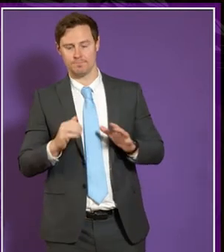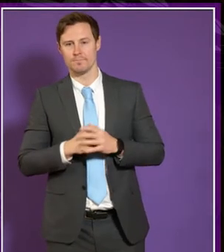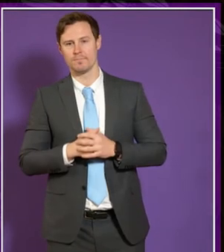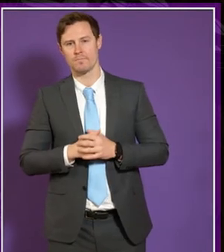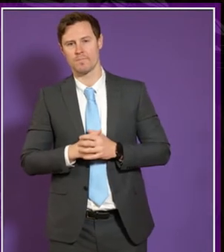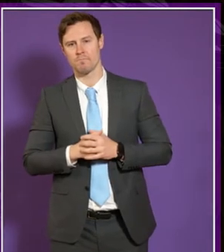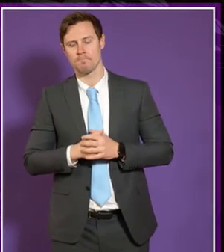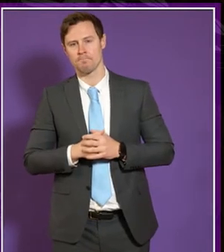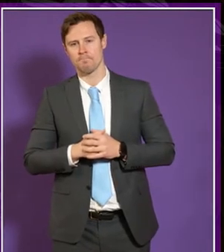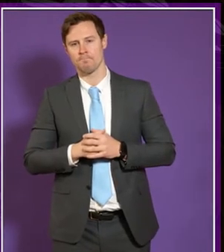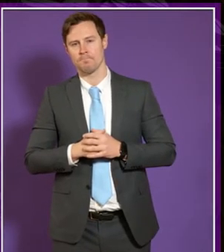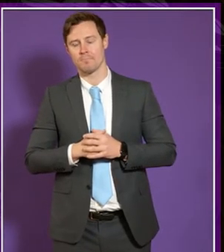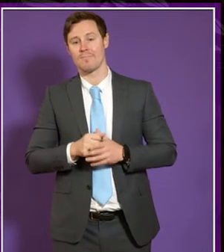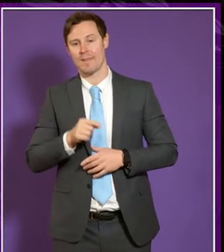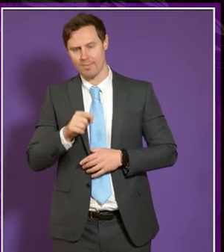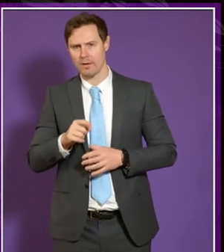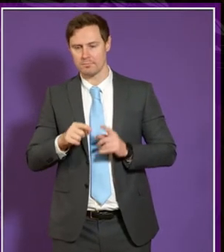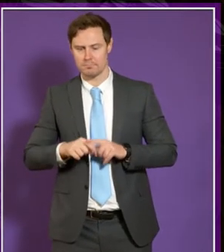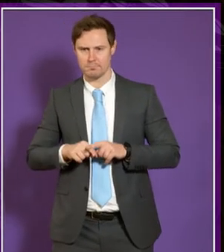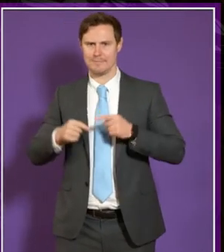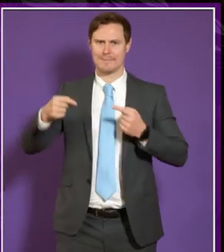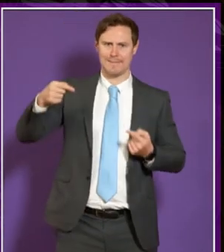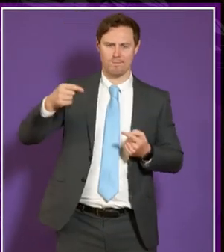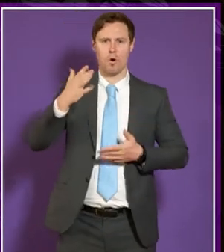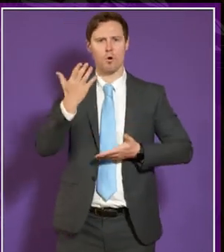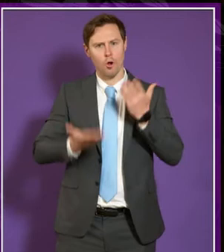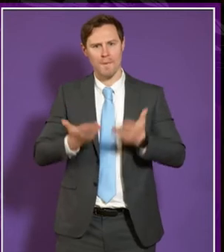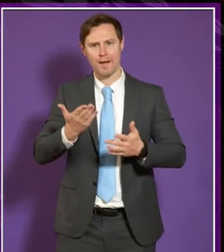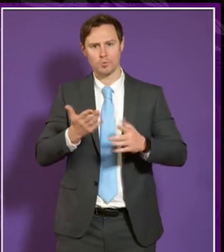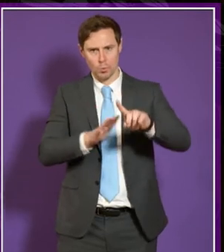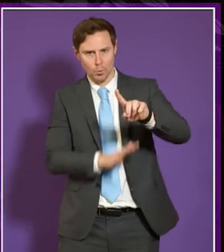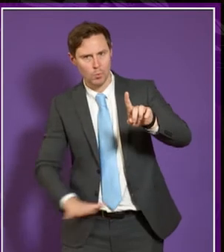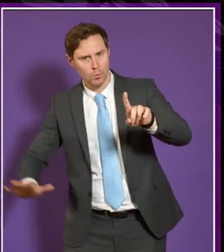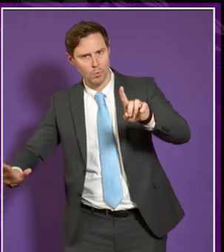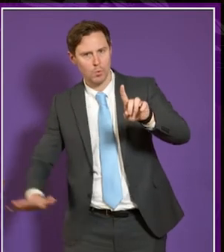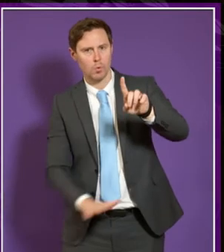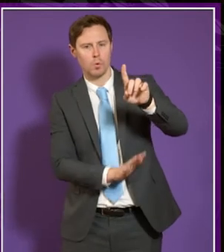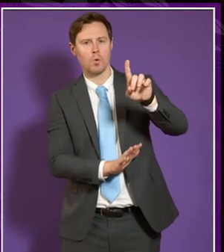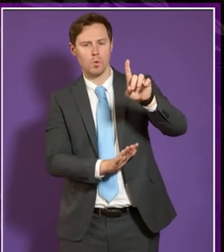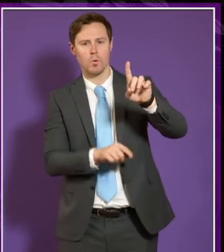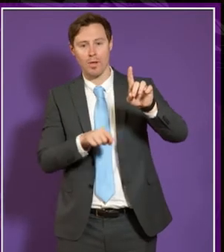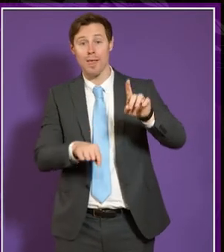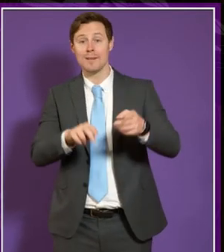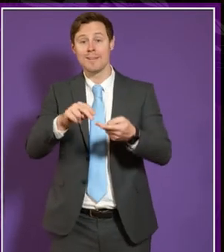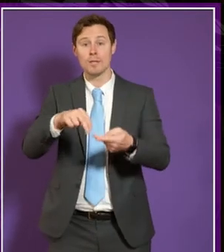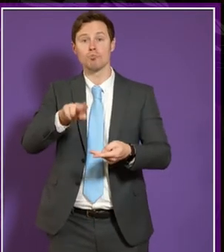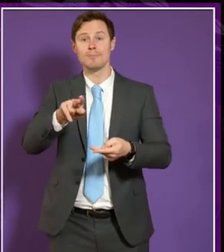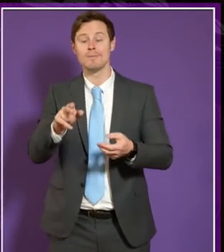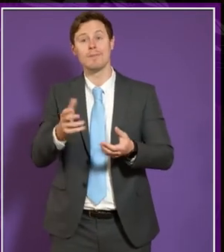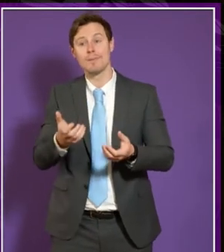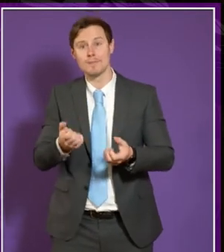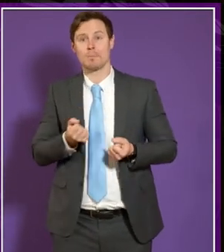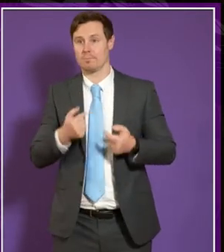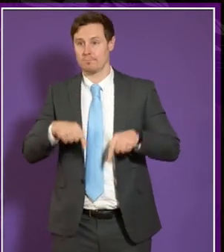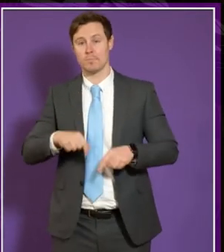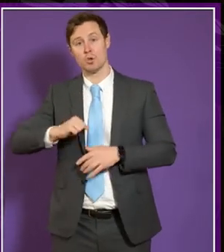that is contrary to what has happened south of the border and that the increase in acceptancies to